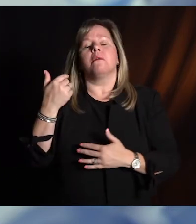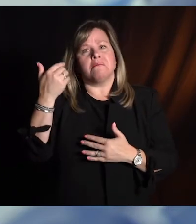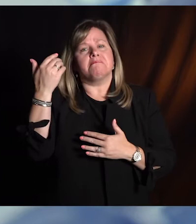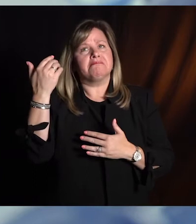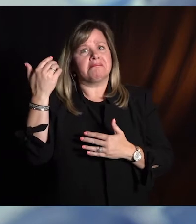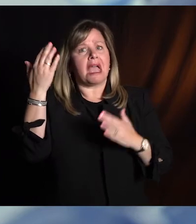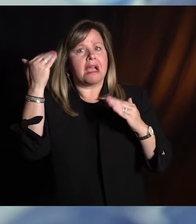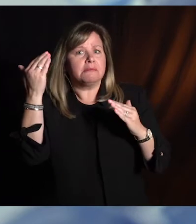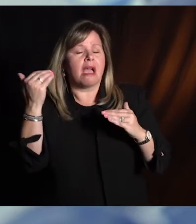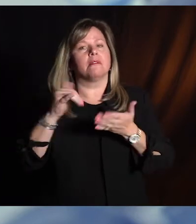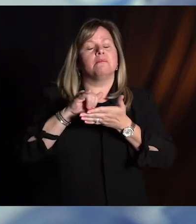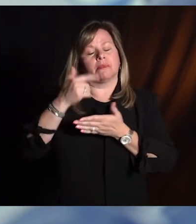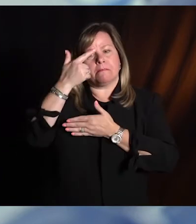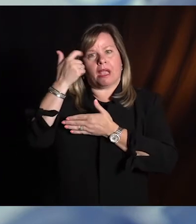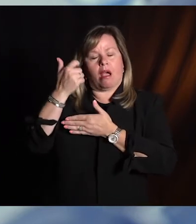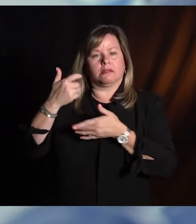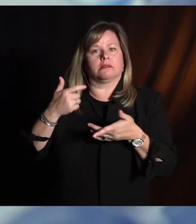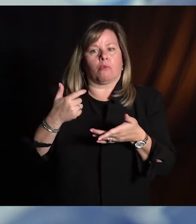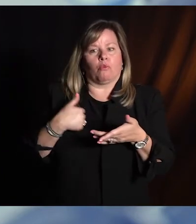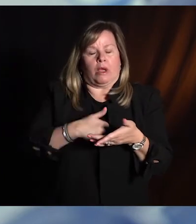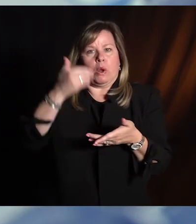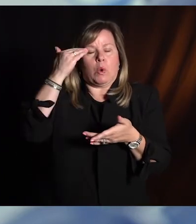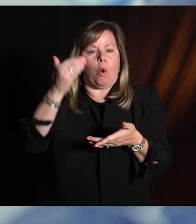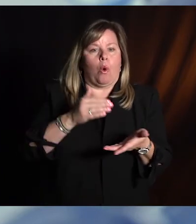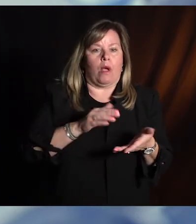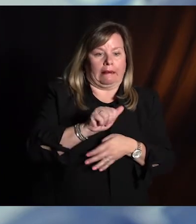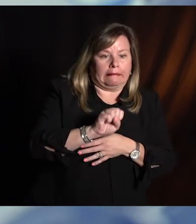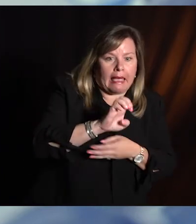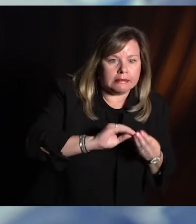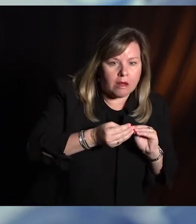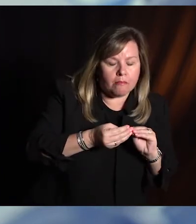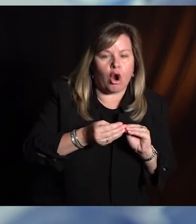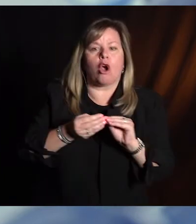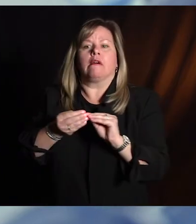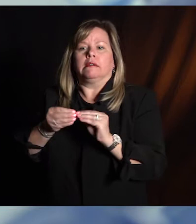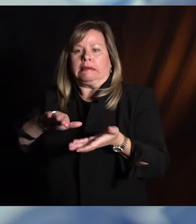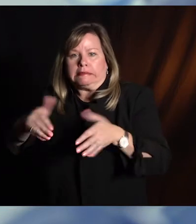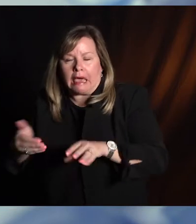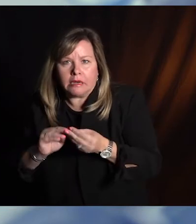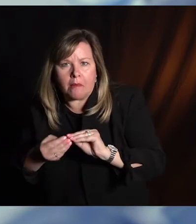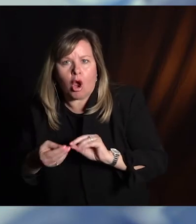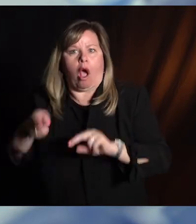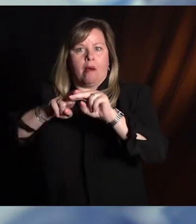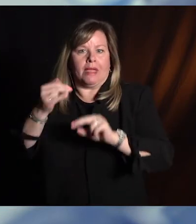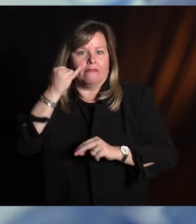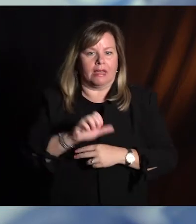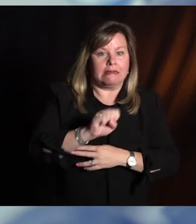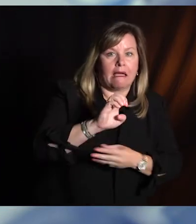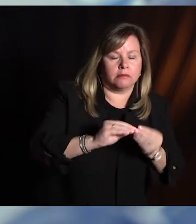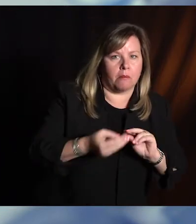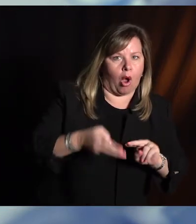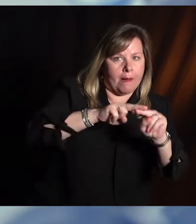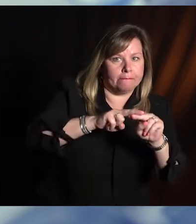that death wave, if you will, follows the case wave by a few weeks. Thankfully our case wave is coming down.